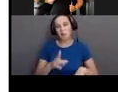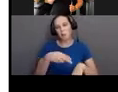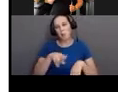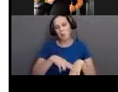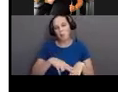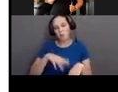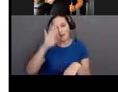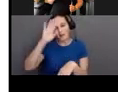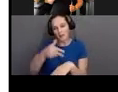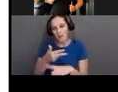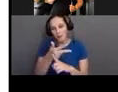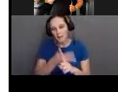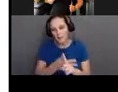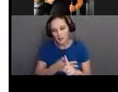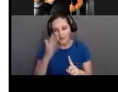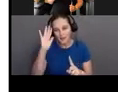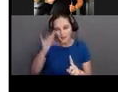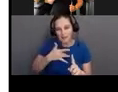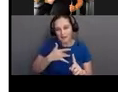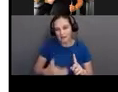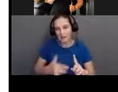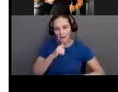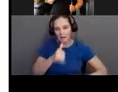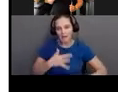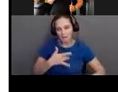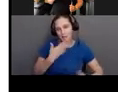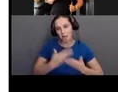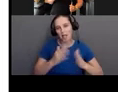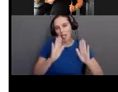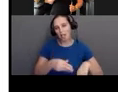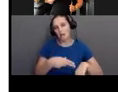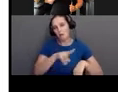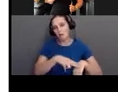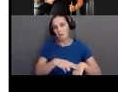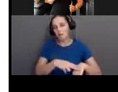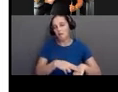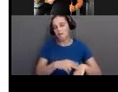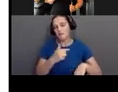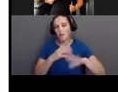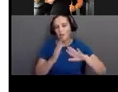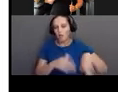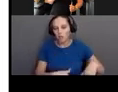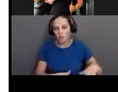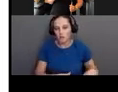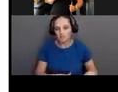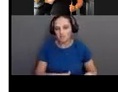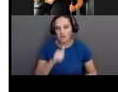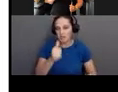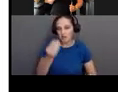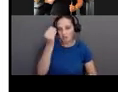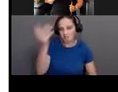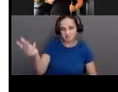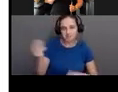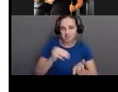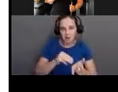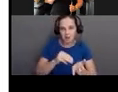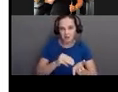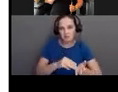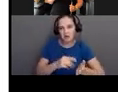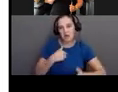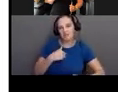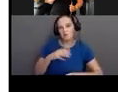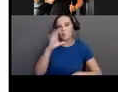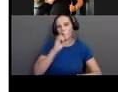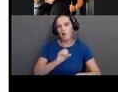first trimester when people don't feel great. So this was not something that I ever brought up. You kind of chalk it up to typical